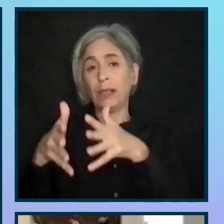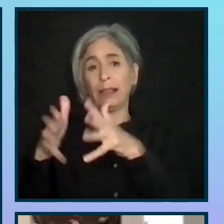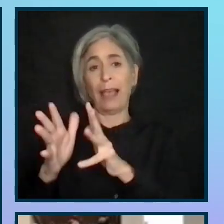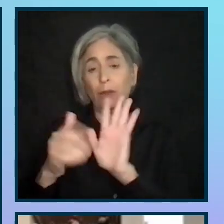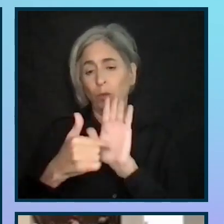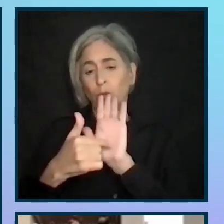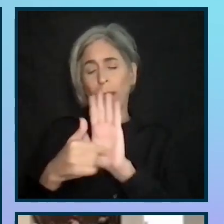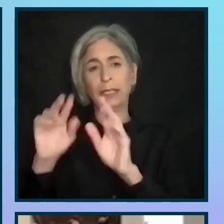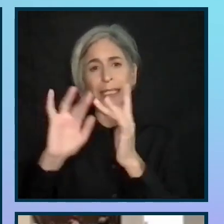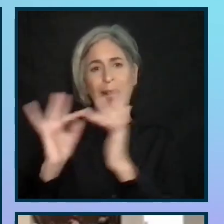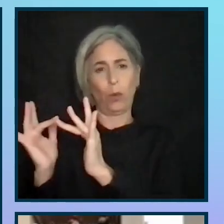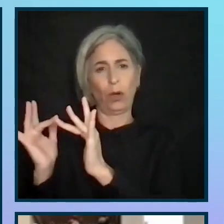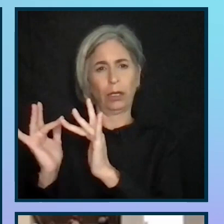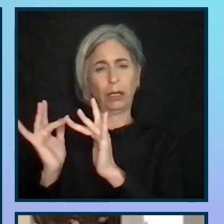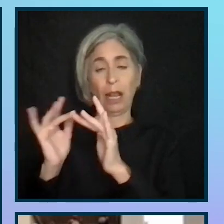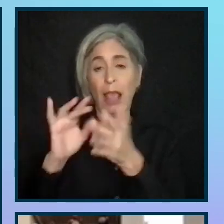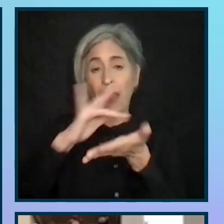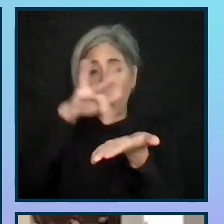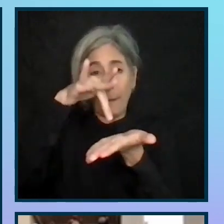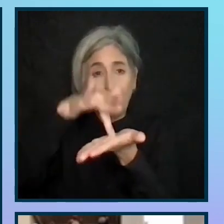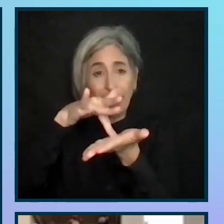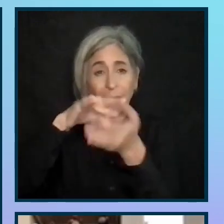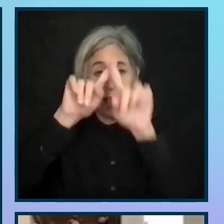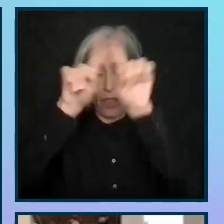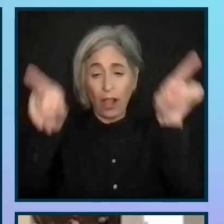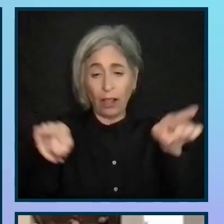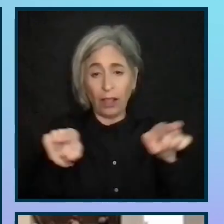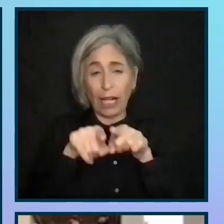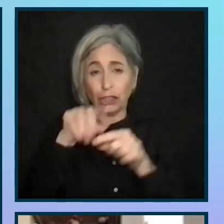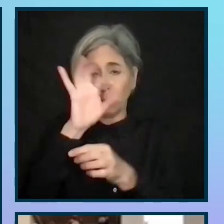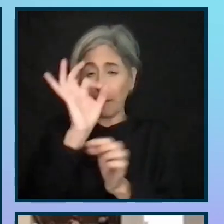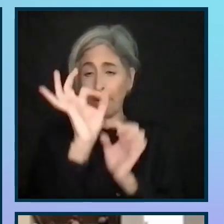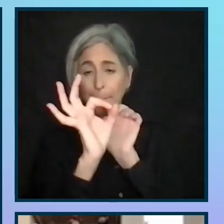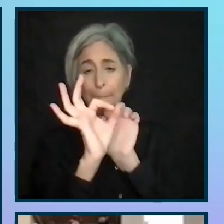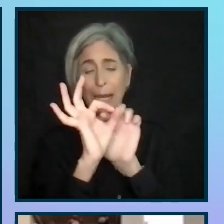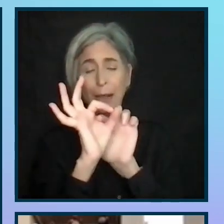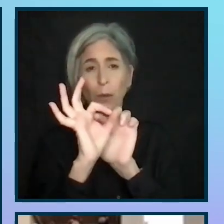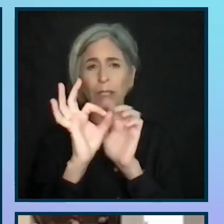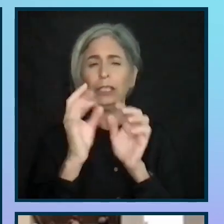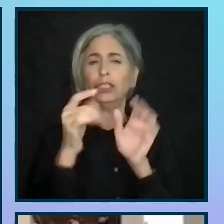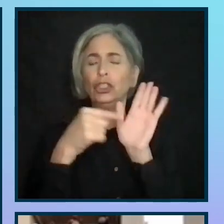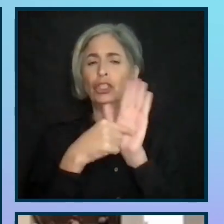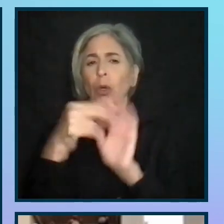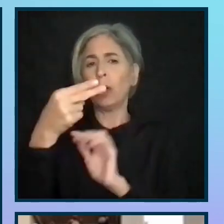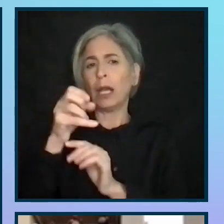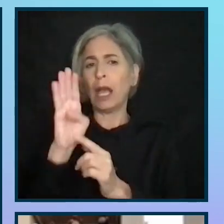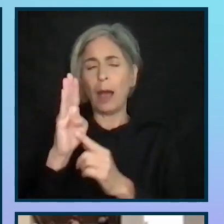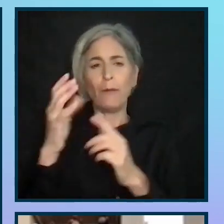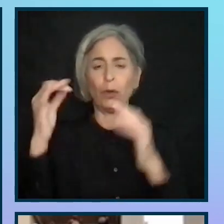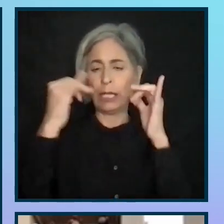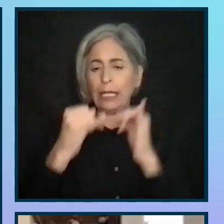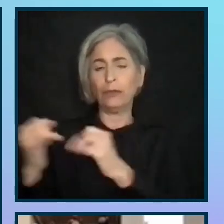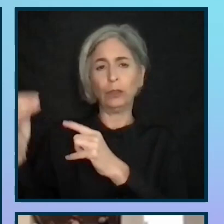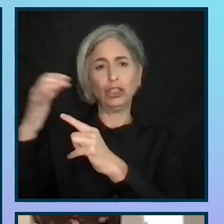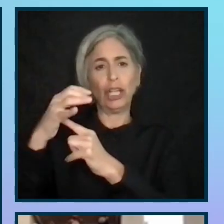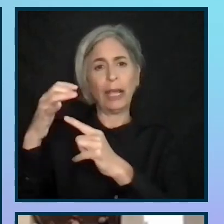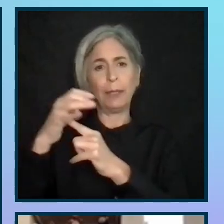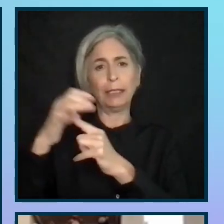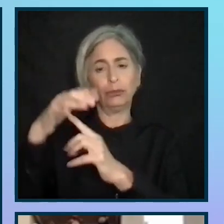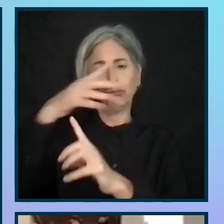In the middle is the larger circle, showing a hub for all of these individual champions to revolve around.